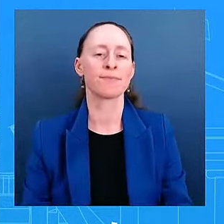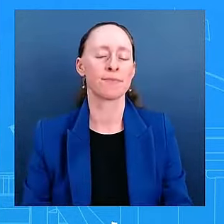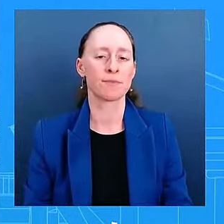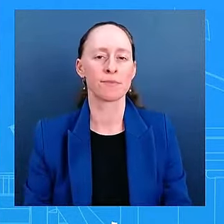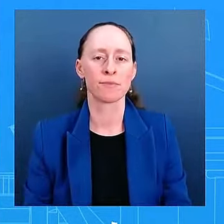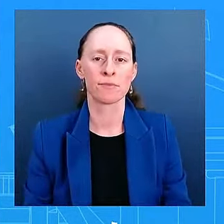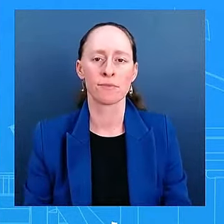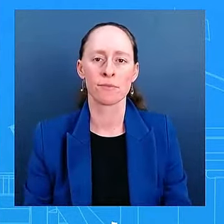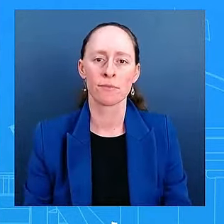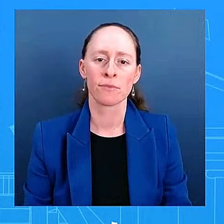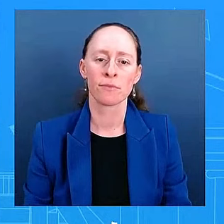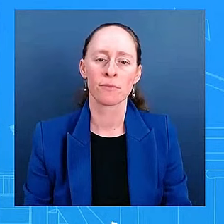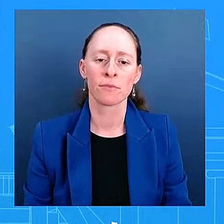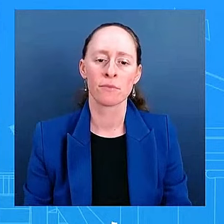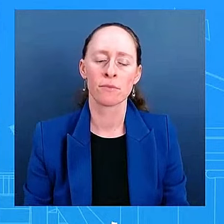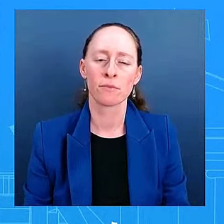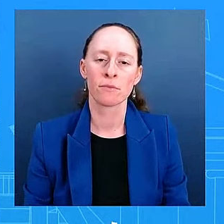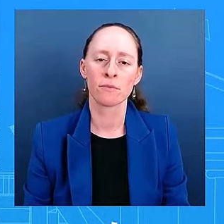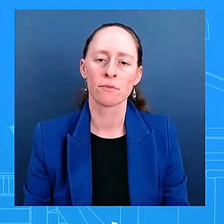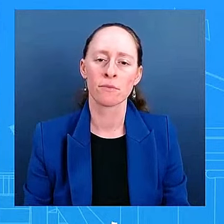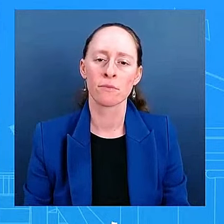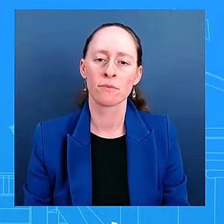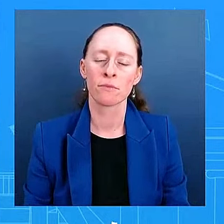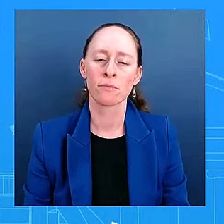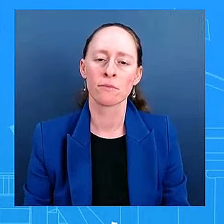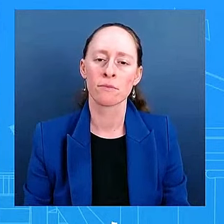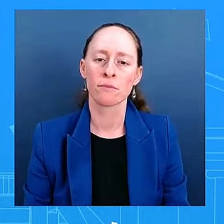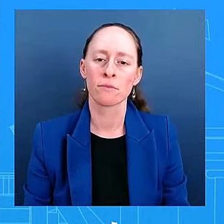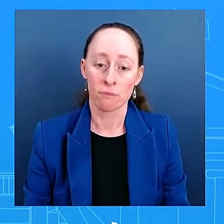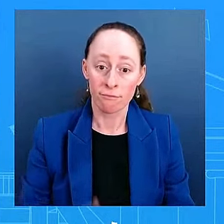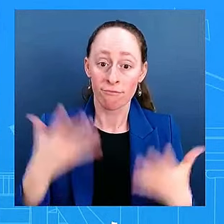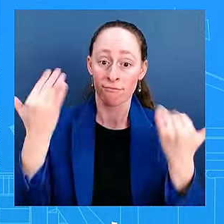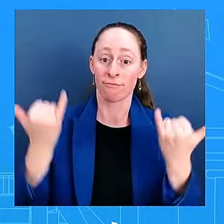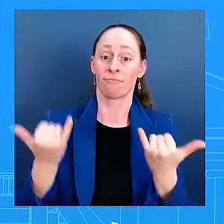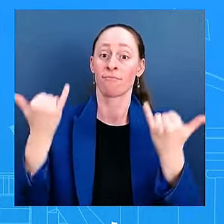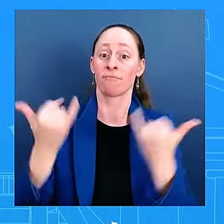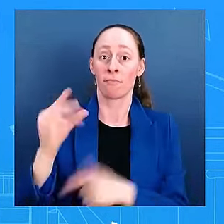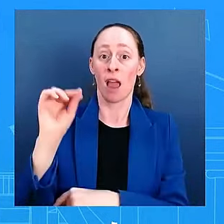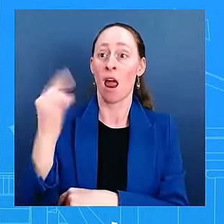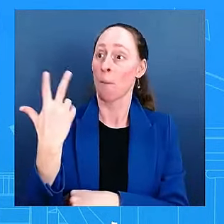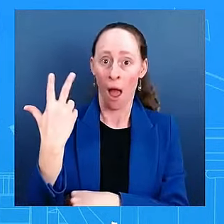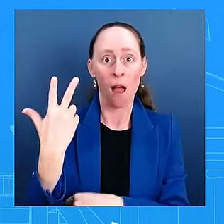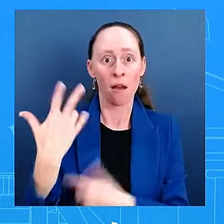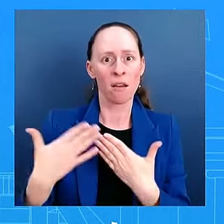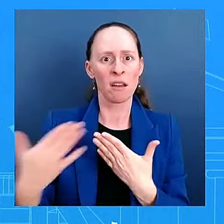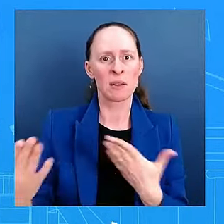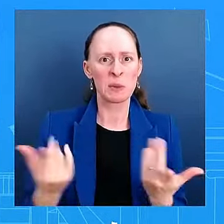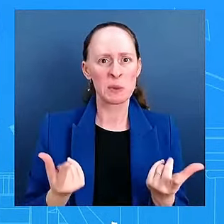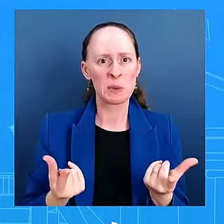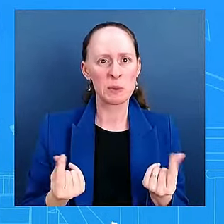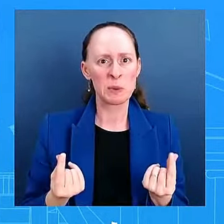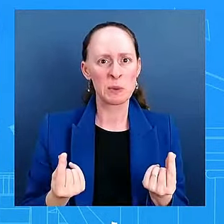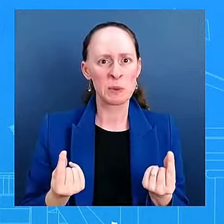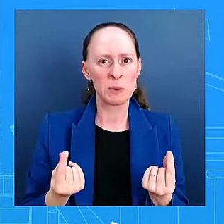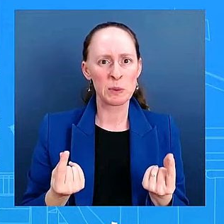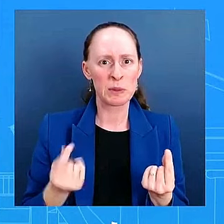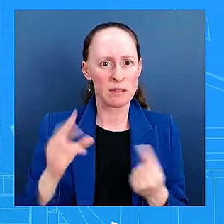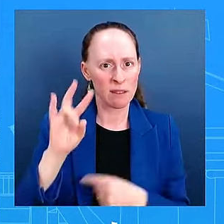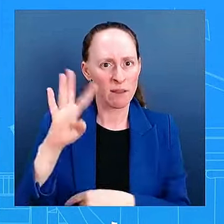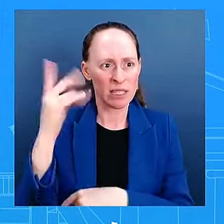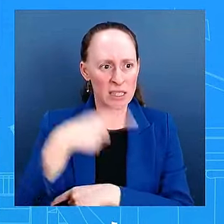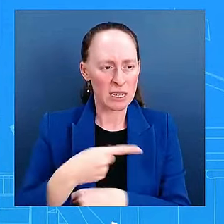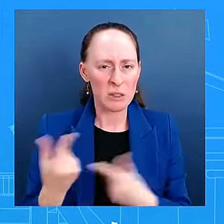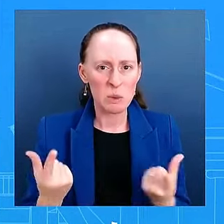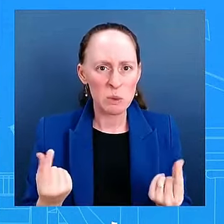What will Kamala focus on in the next 74 days? And will she spoke with J.D. Wentz? Oh, wait.